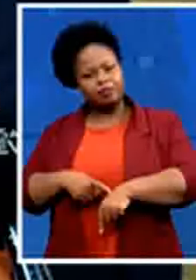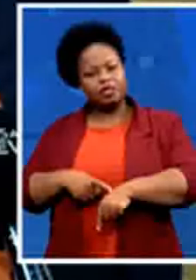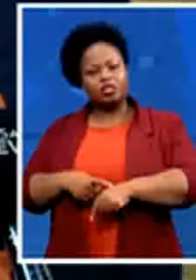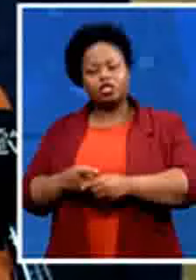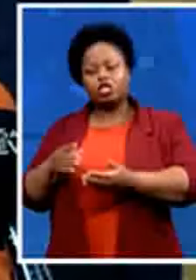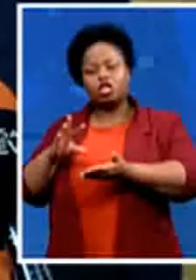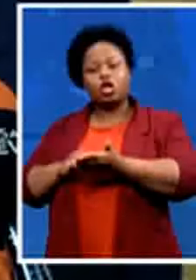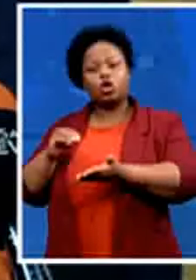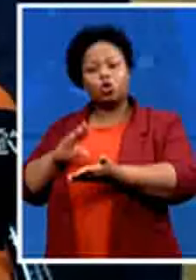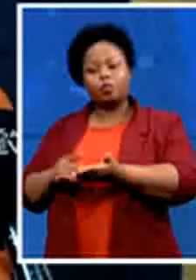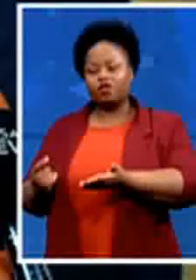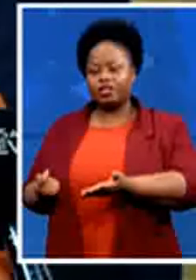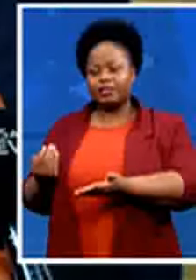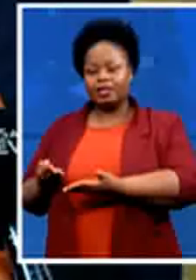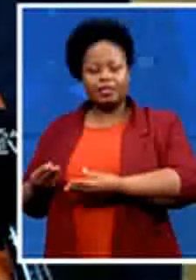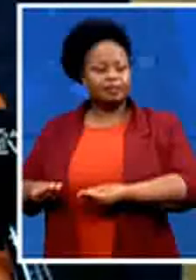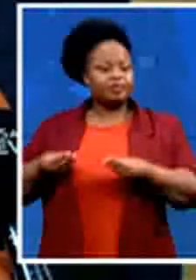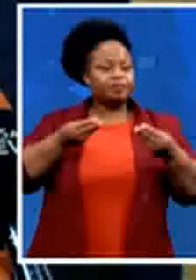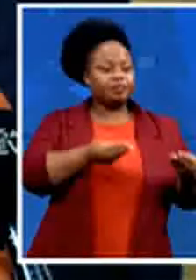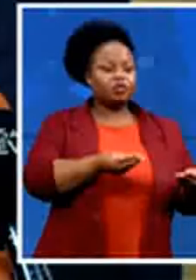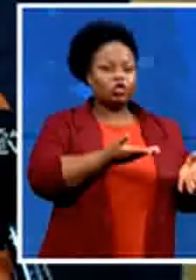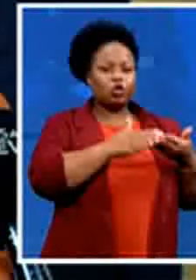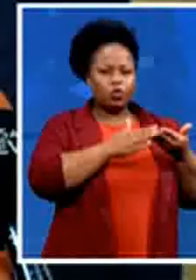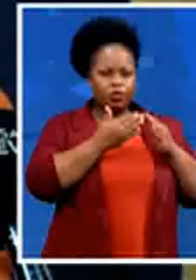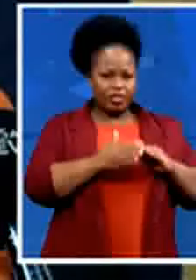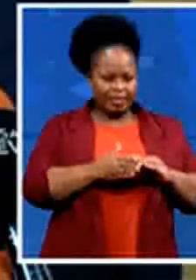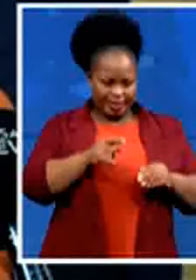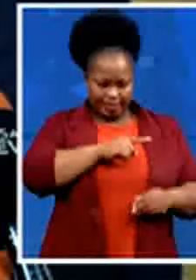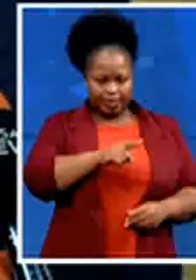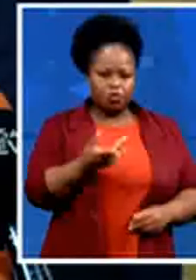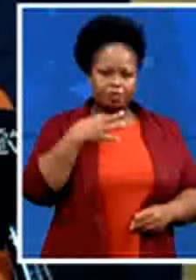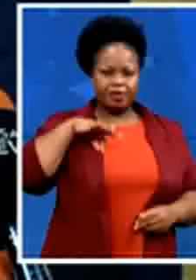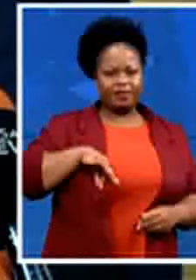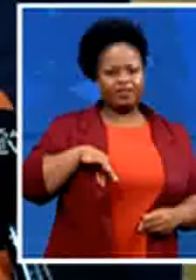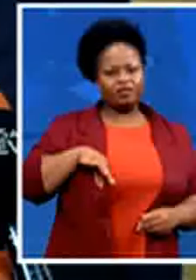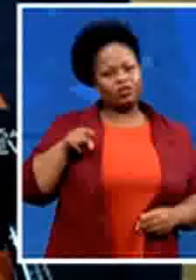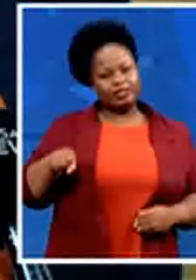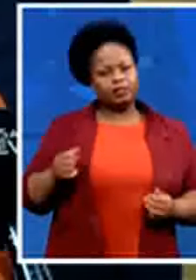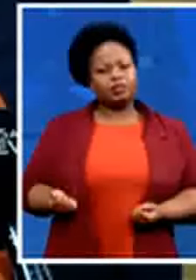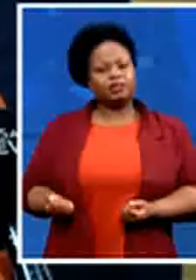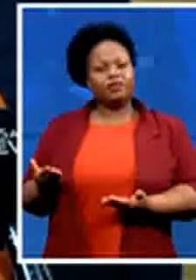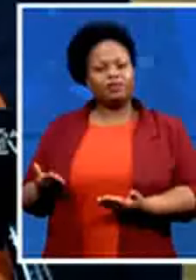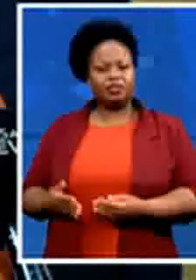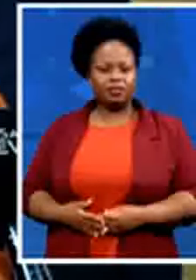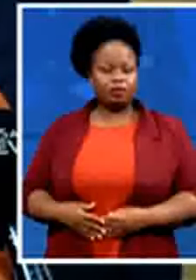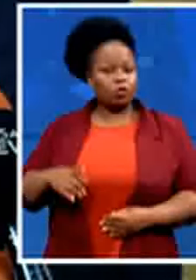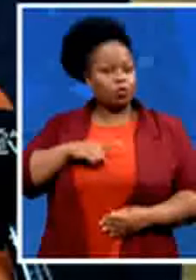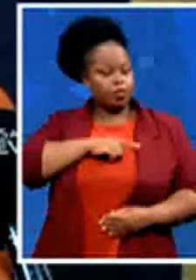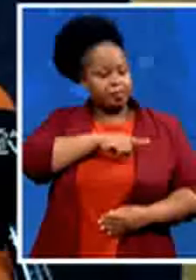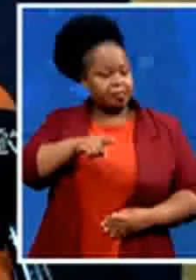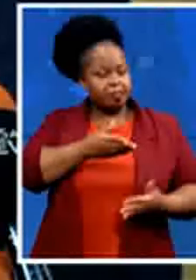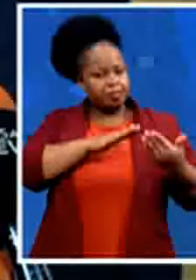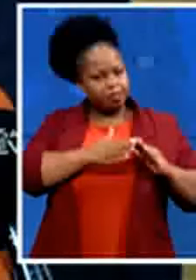community that's going to benefit from that service so that the community can be our eyes and ears